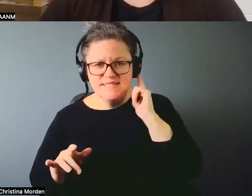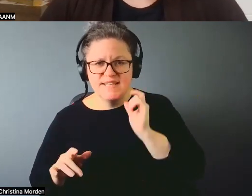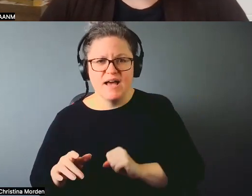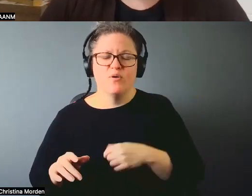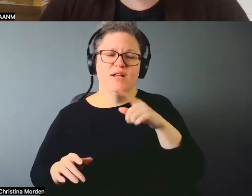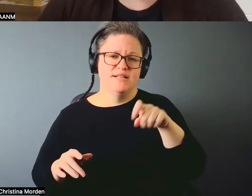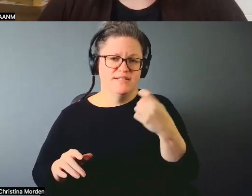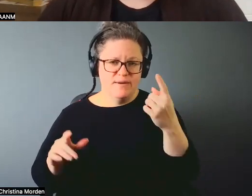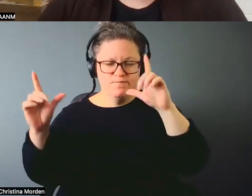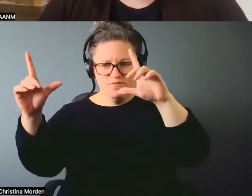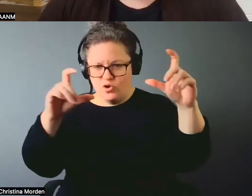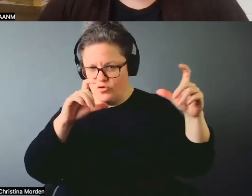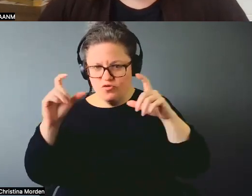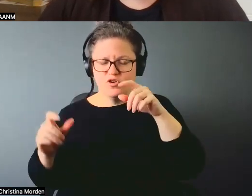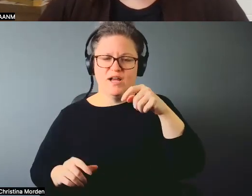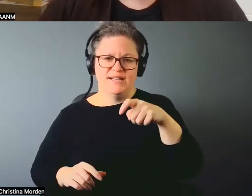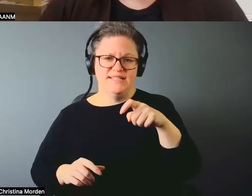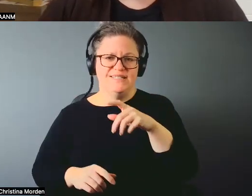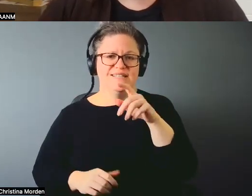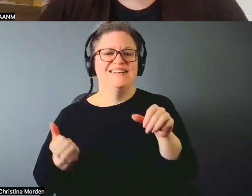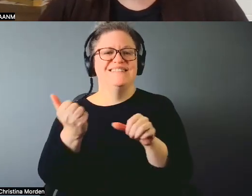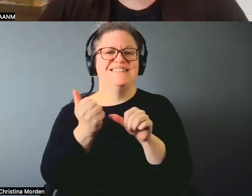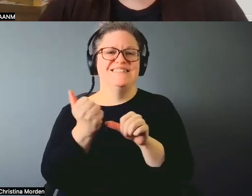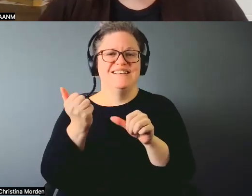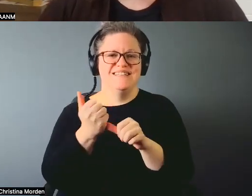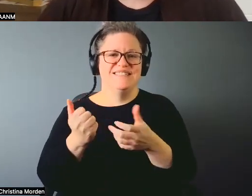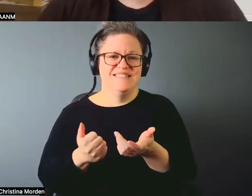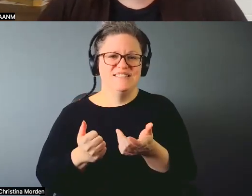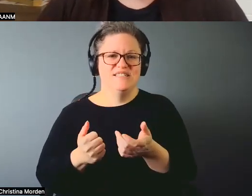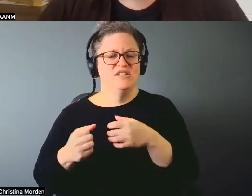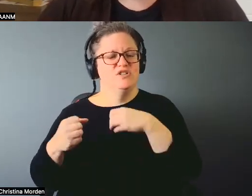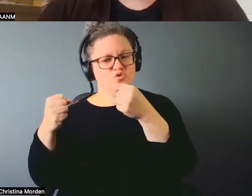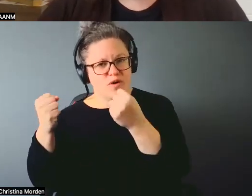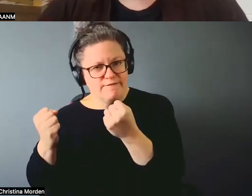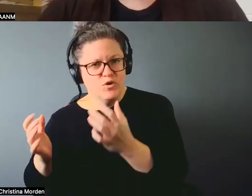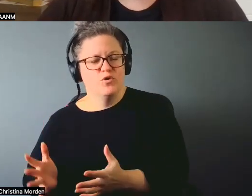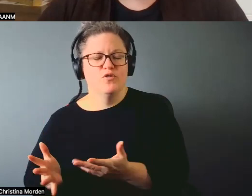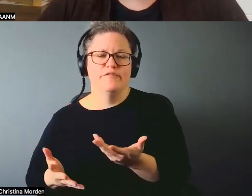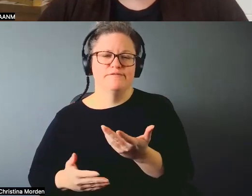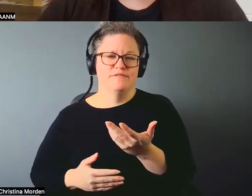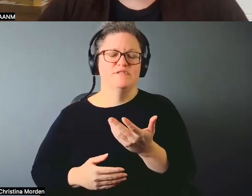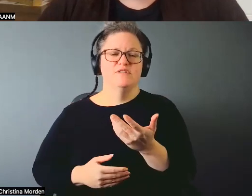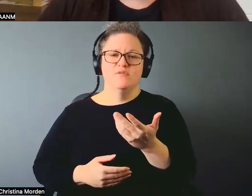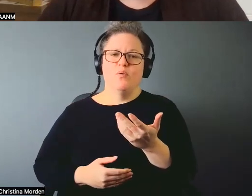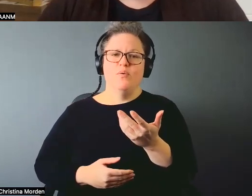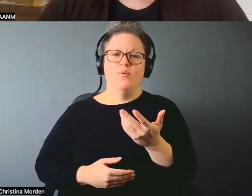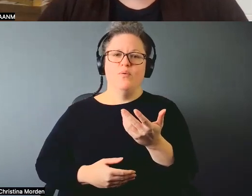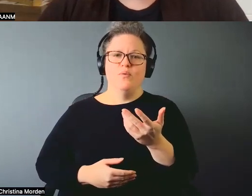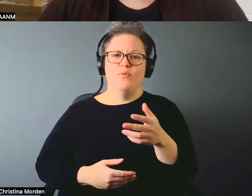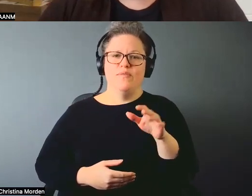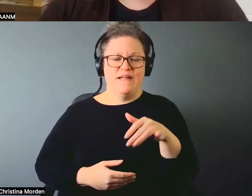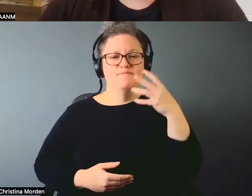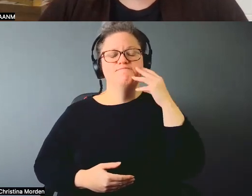personal assistant, you know, separate from having a driver like it really. It really really informed me.